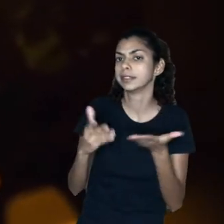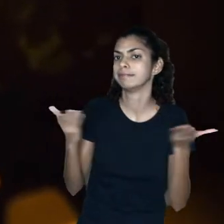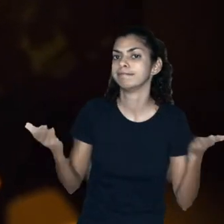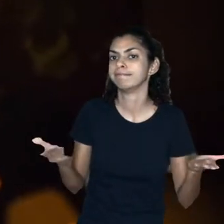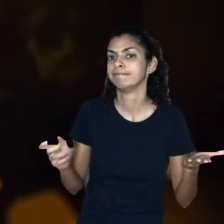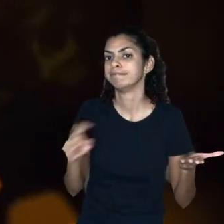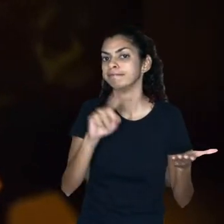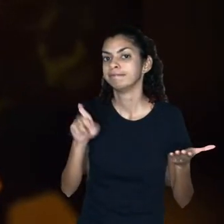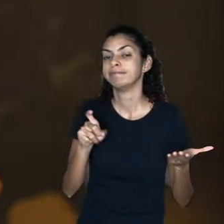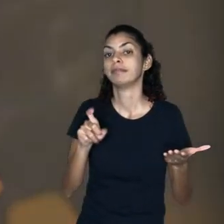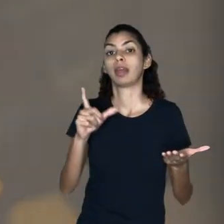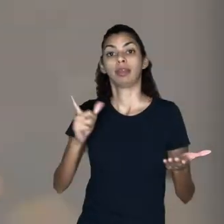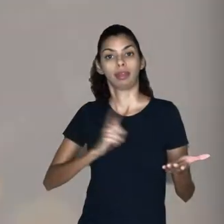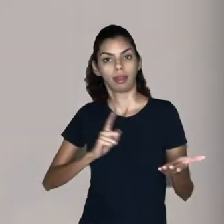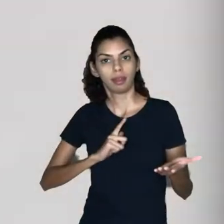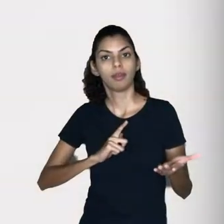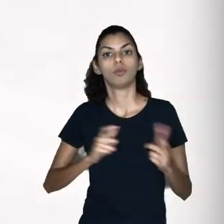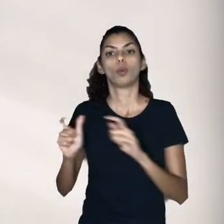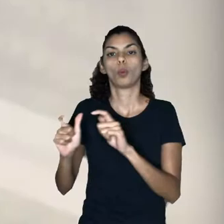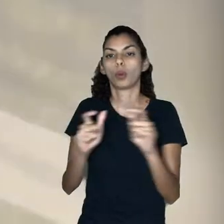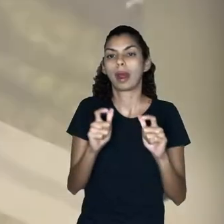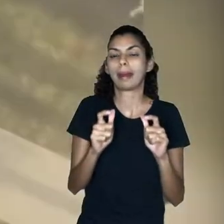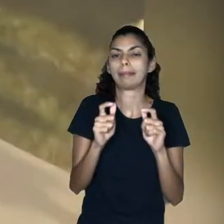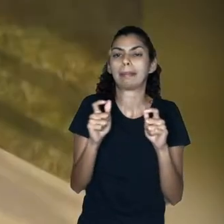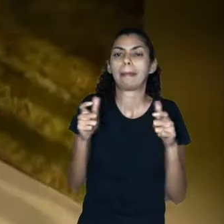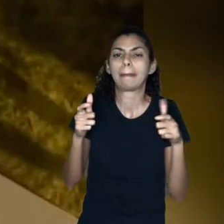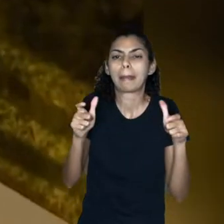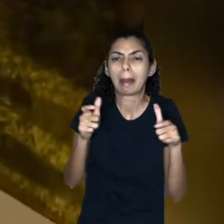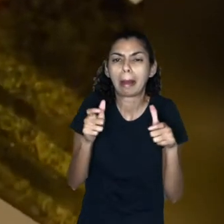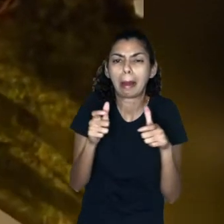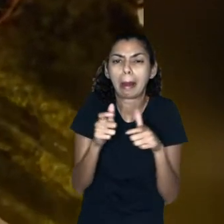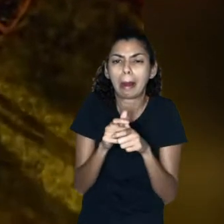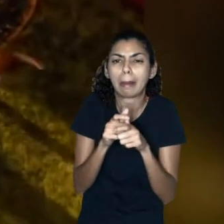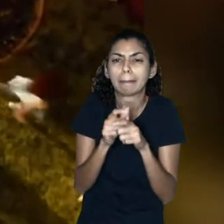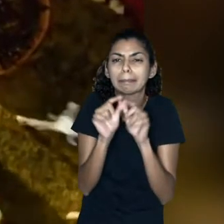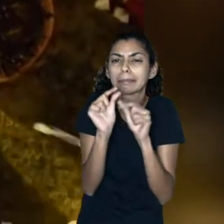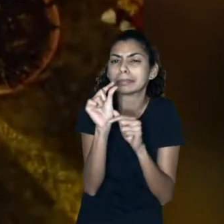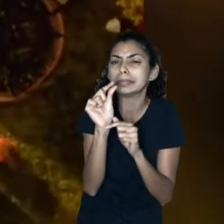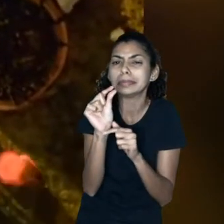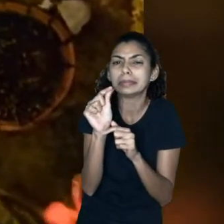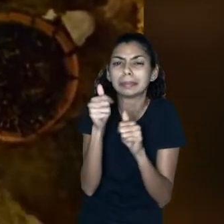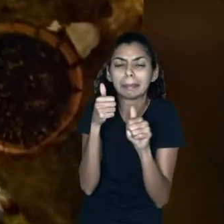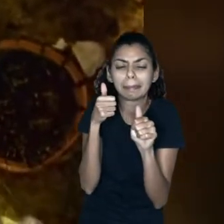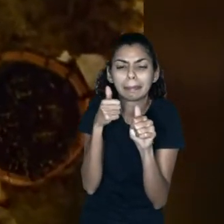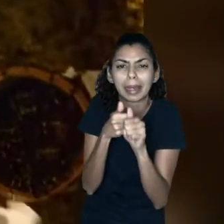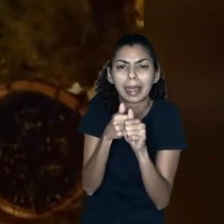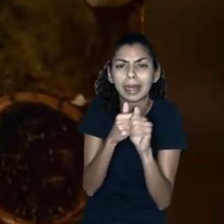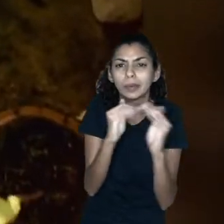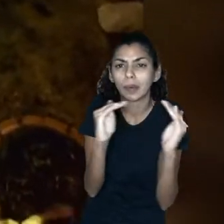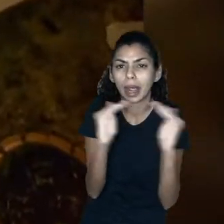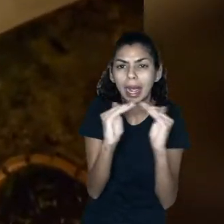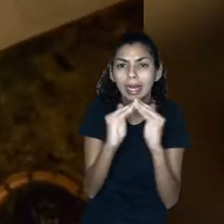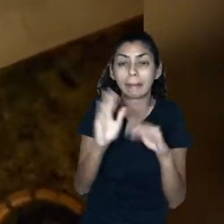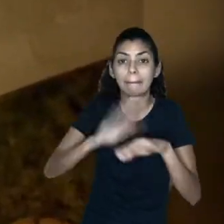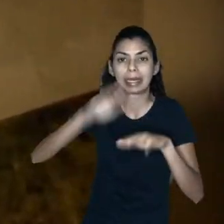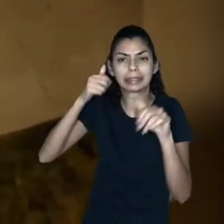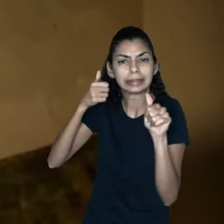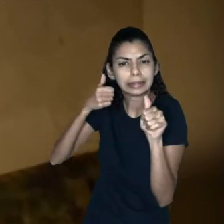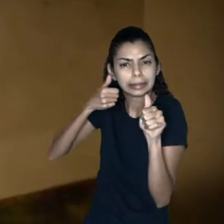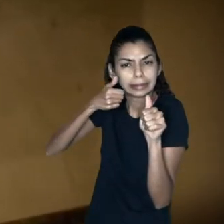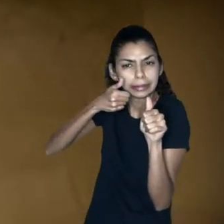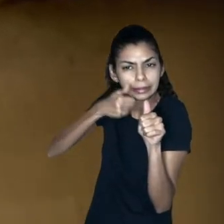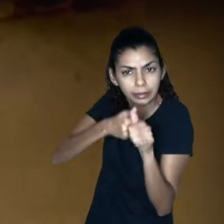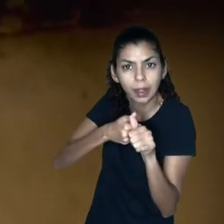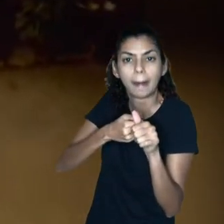In small places close to home. So close and so small that they cannot be seen on